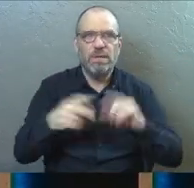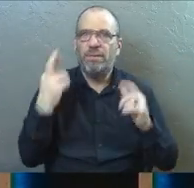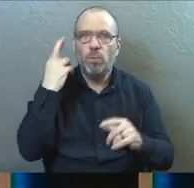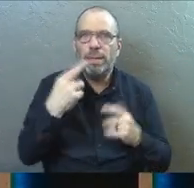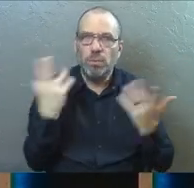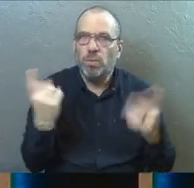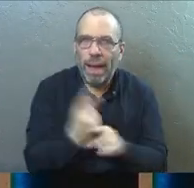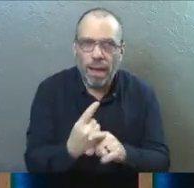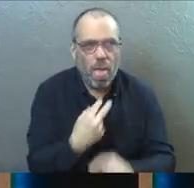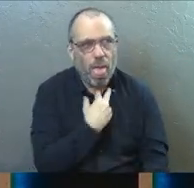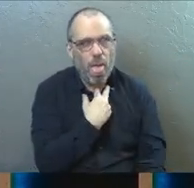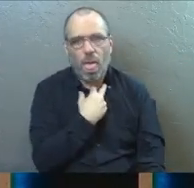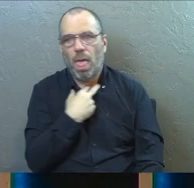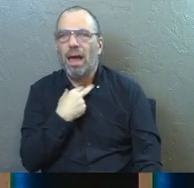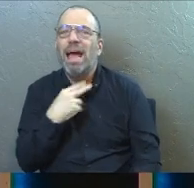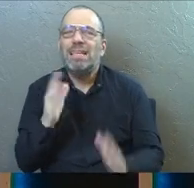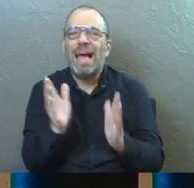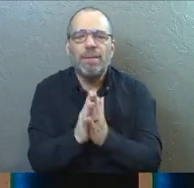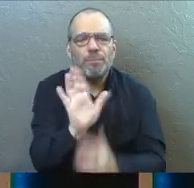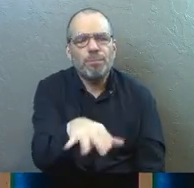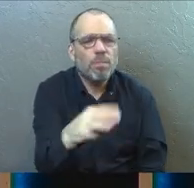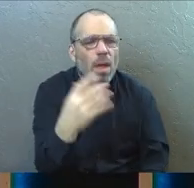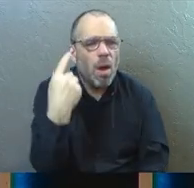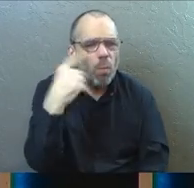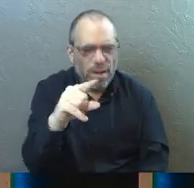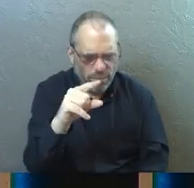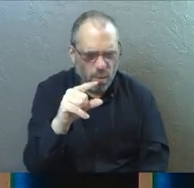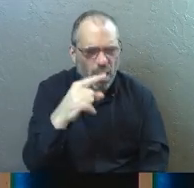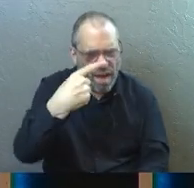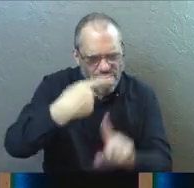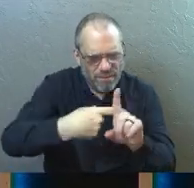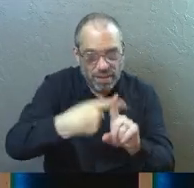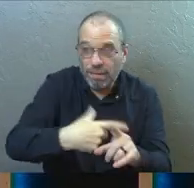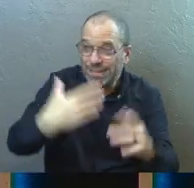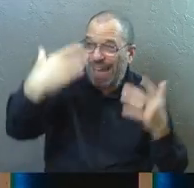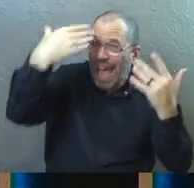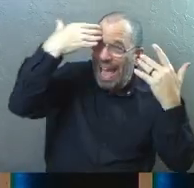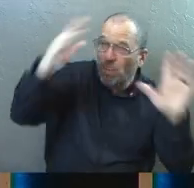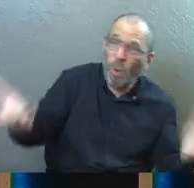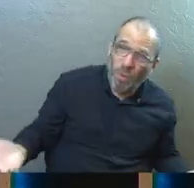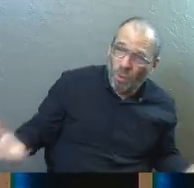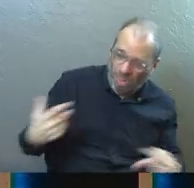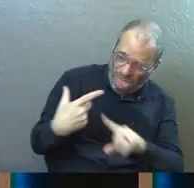reasons. Amen? It's like asking the question, why do I have this fever? I don't know.